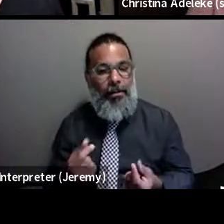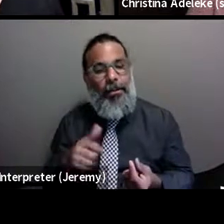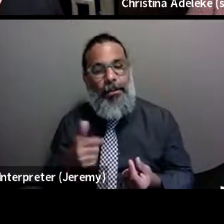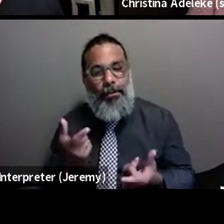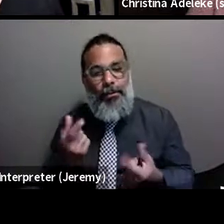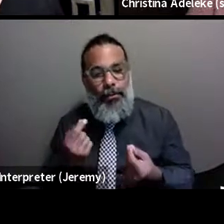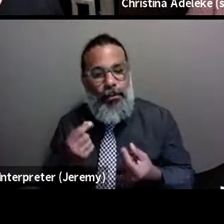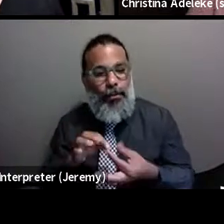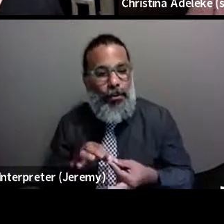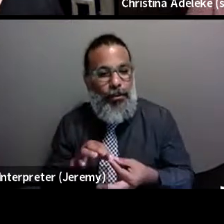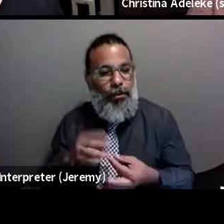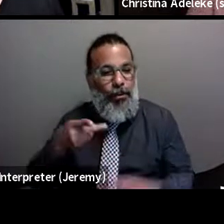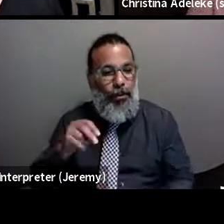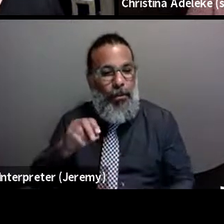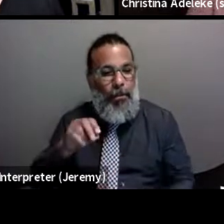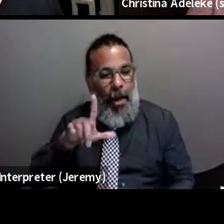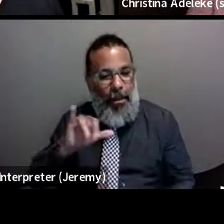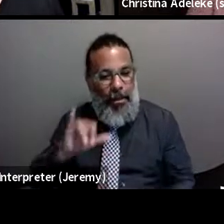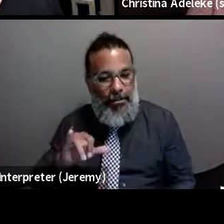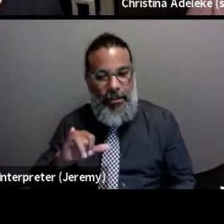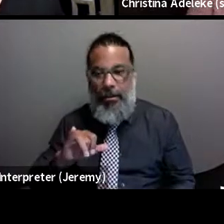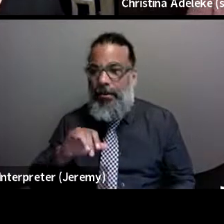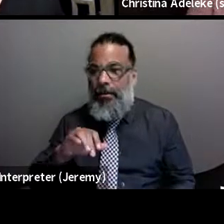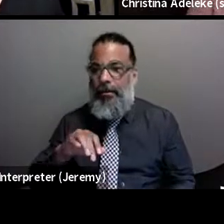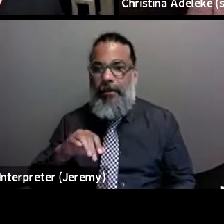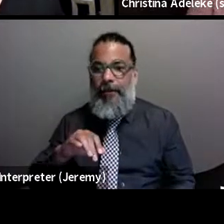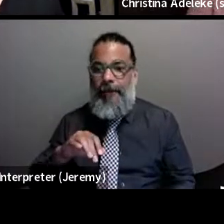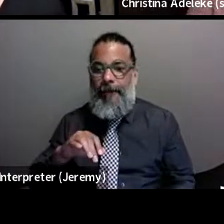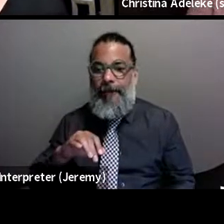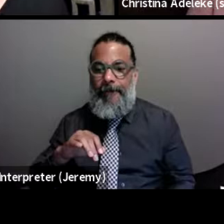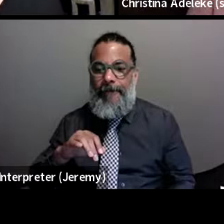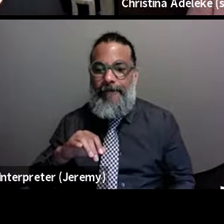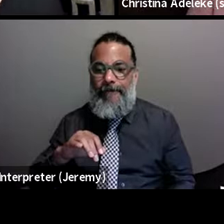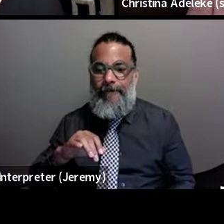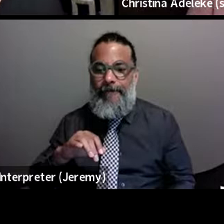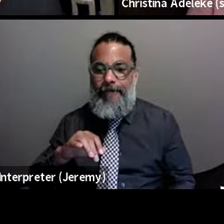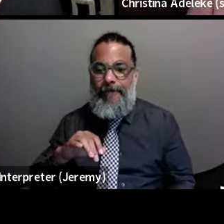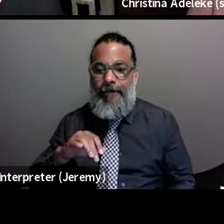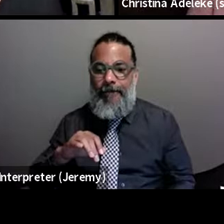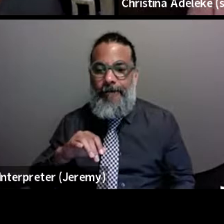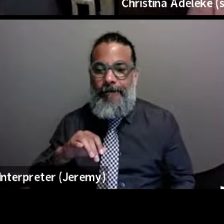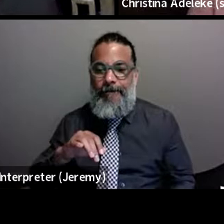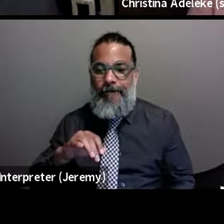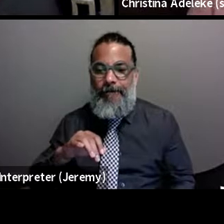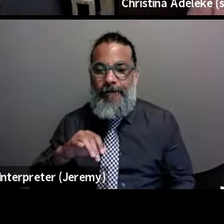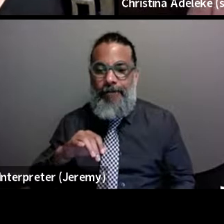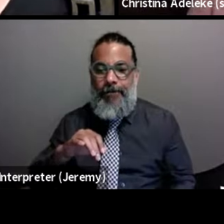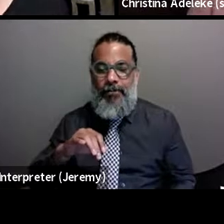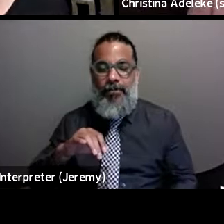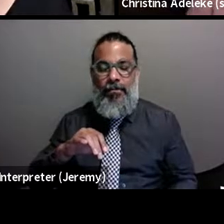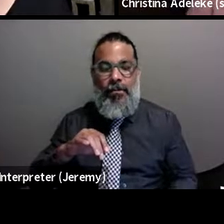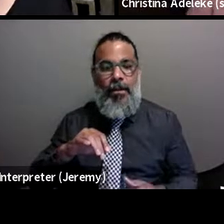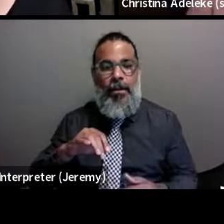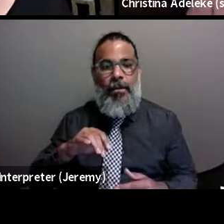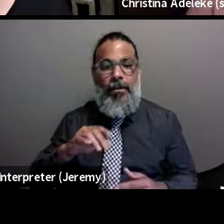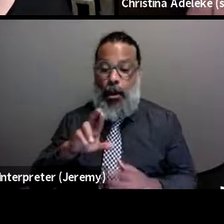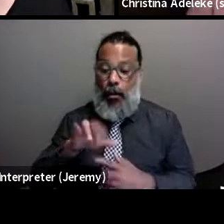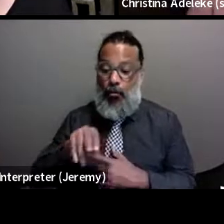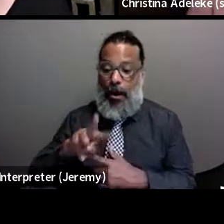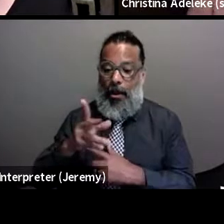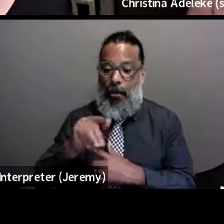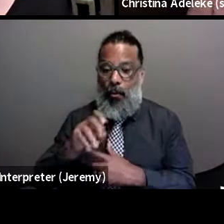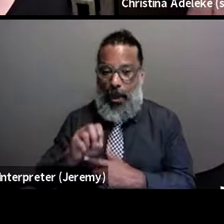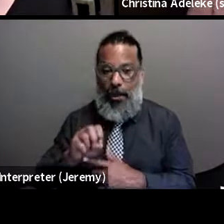policy to make sure that, you know, Ryan White is upgraded to the level that can provide comprehensive